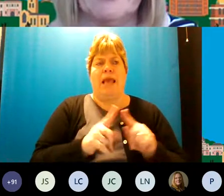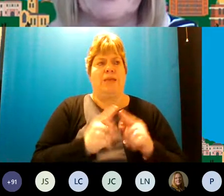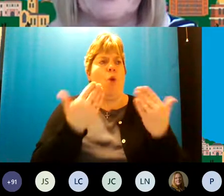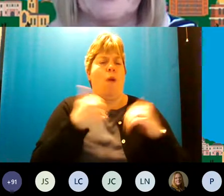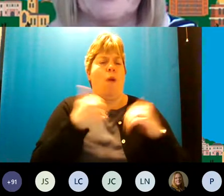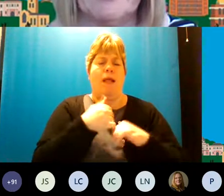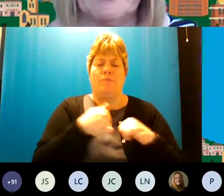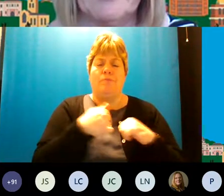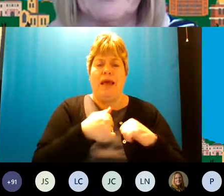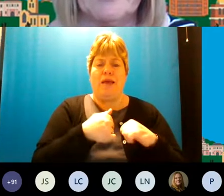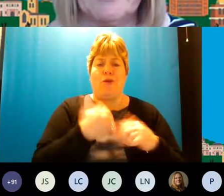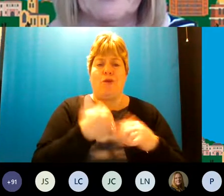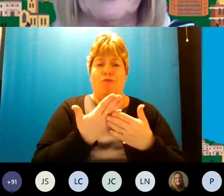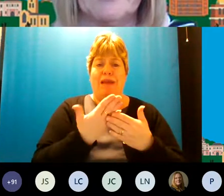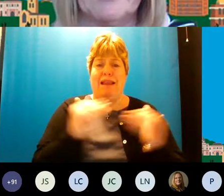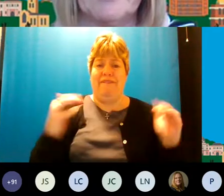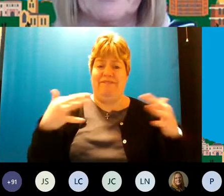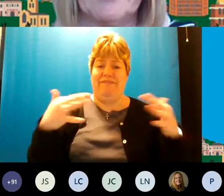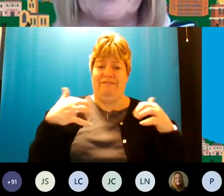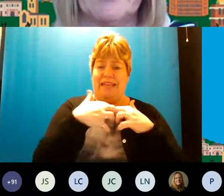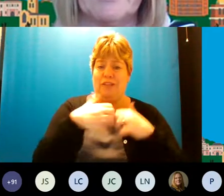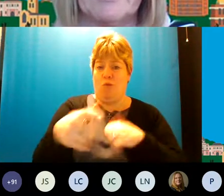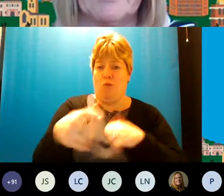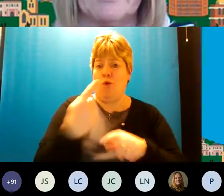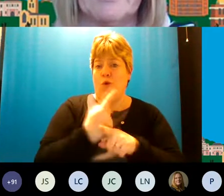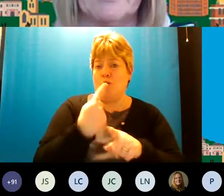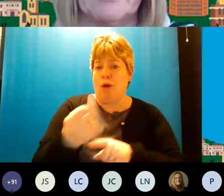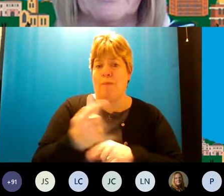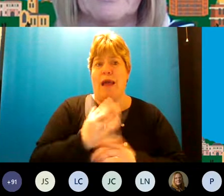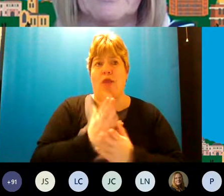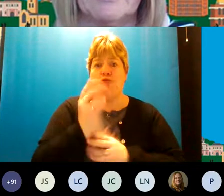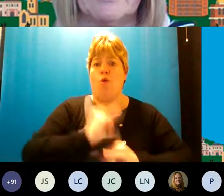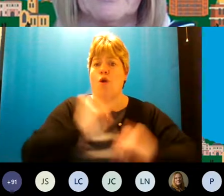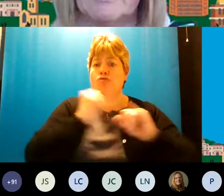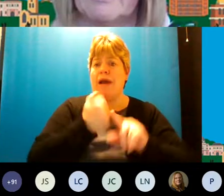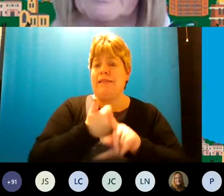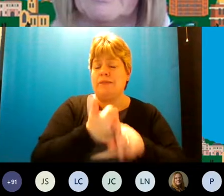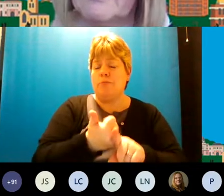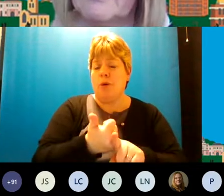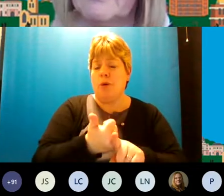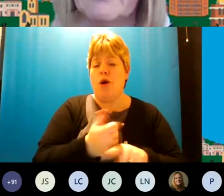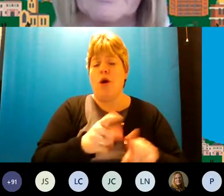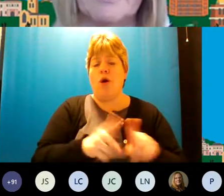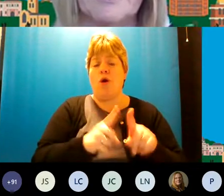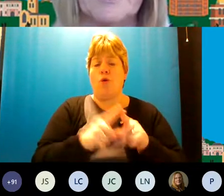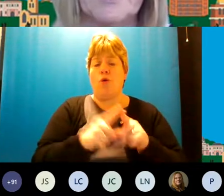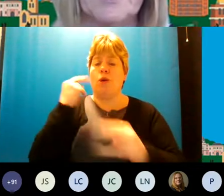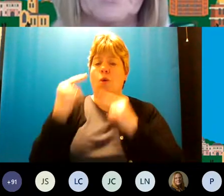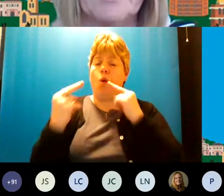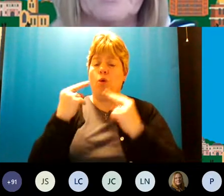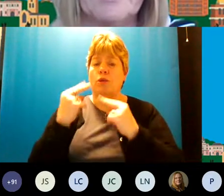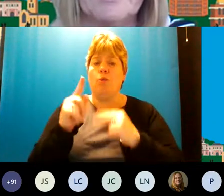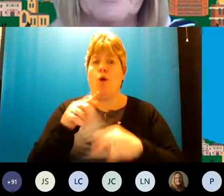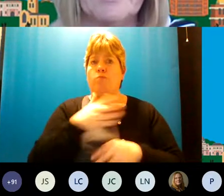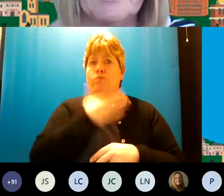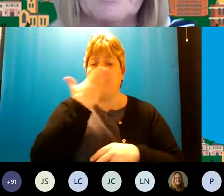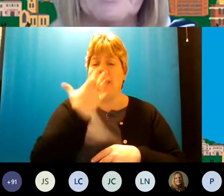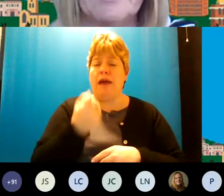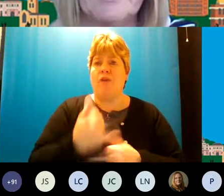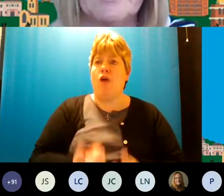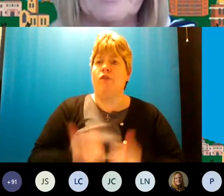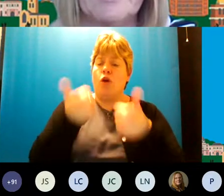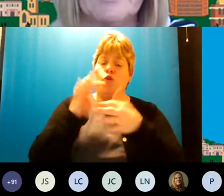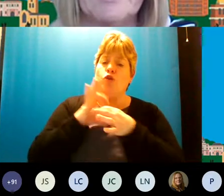so it's very much aligned with what you're talking about in crisis uh support um and also autism but what we don't have is a good